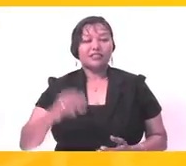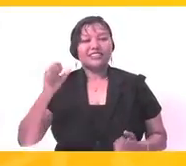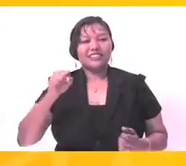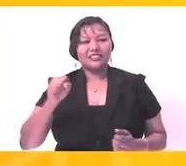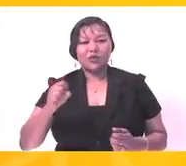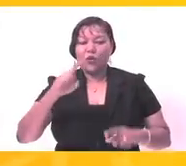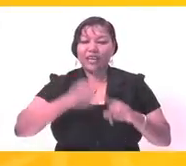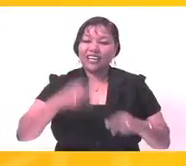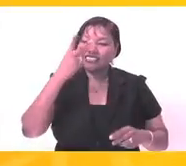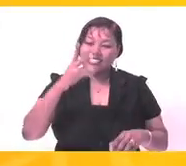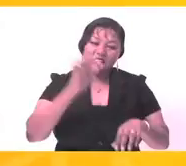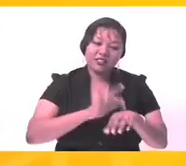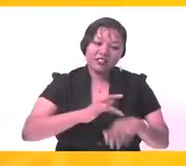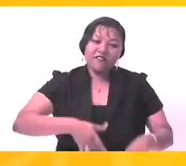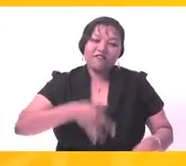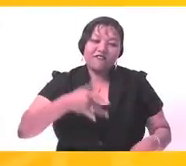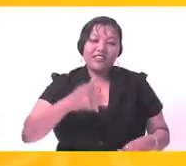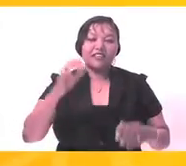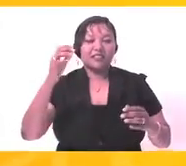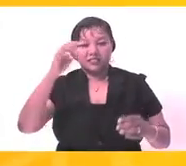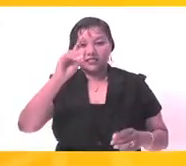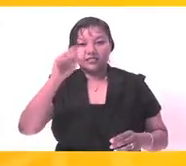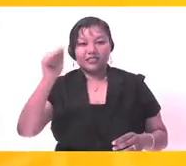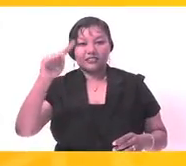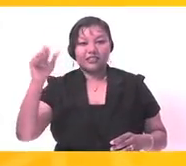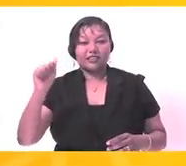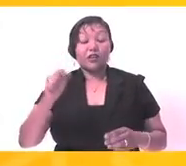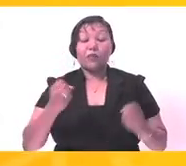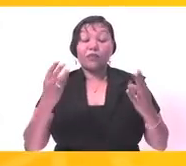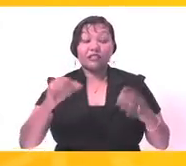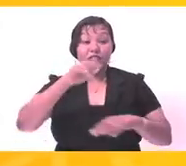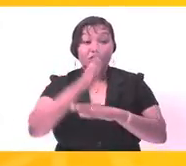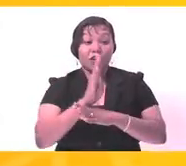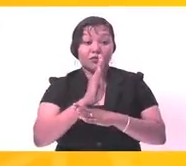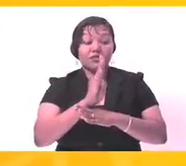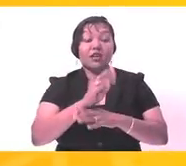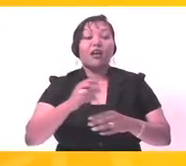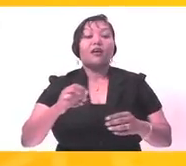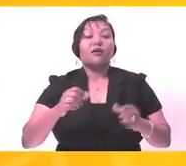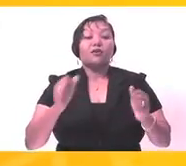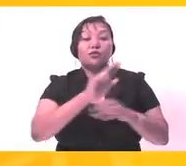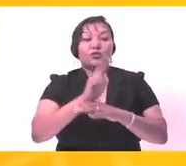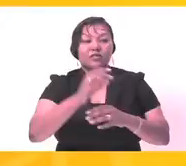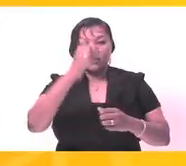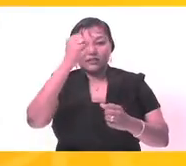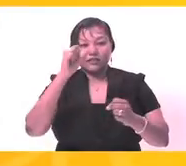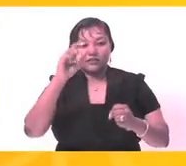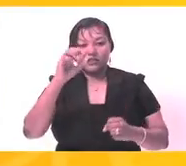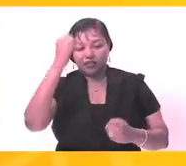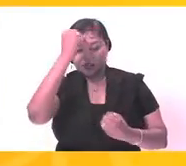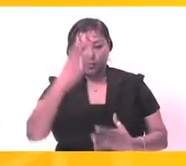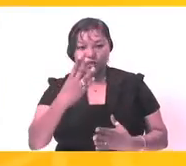Even though we cannot actually see or hold this data in our hands, there are lots of jobs that involve the creation, storage, retrieval,